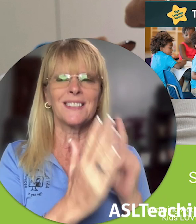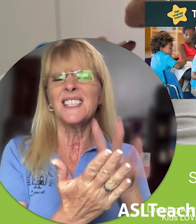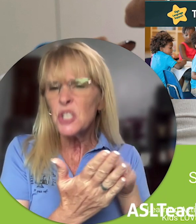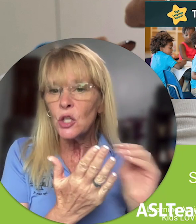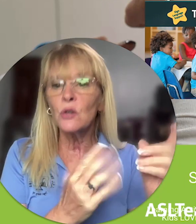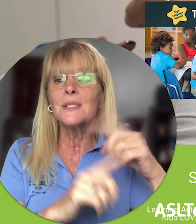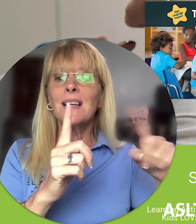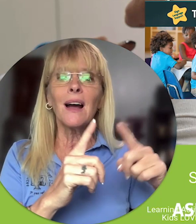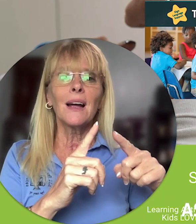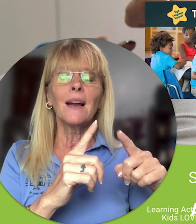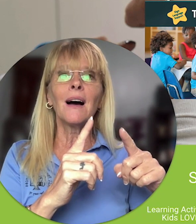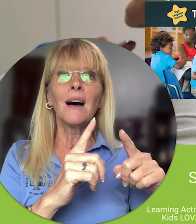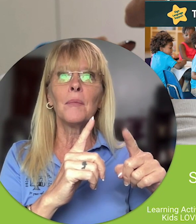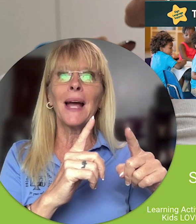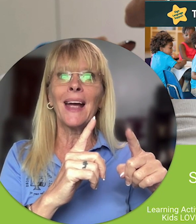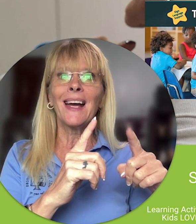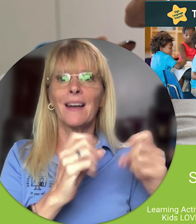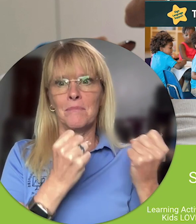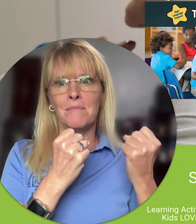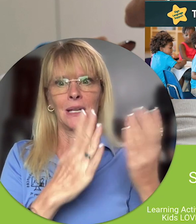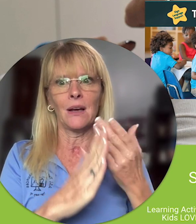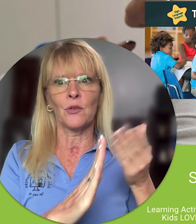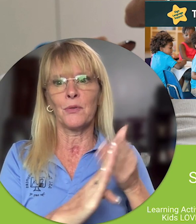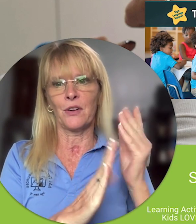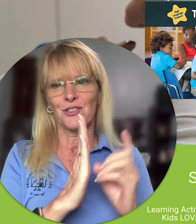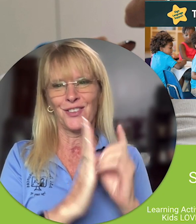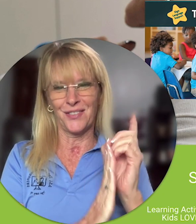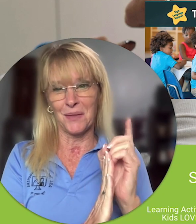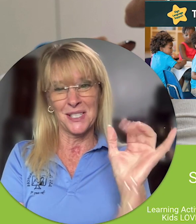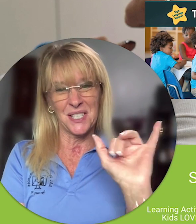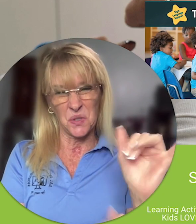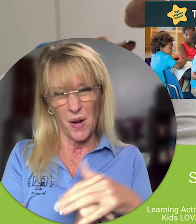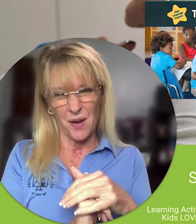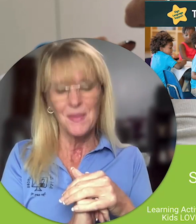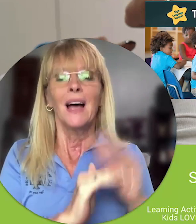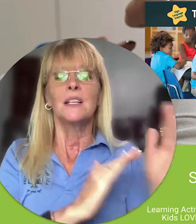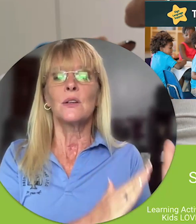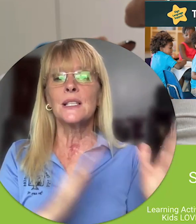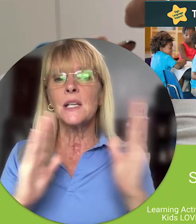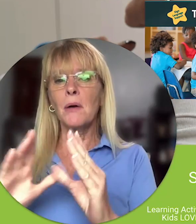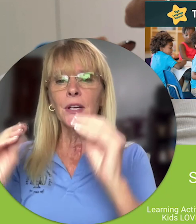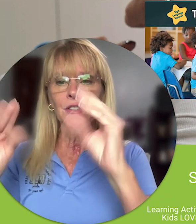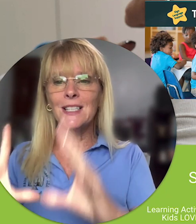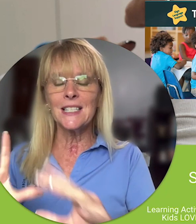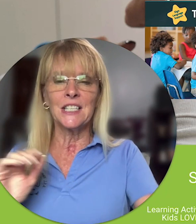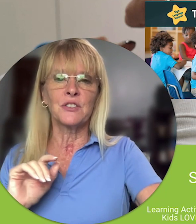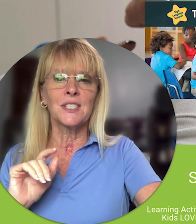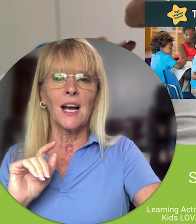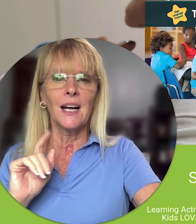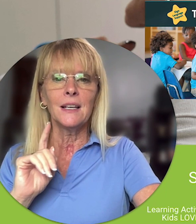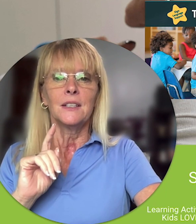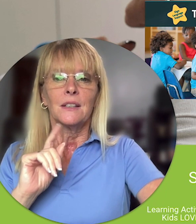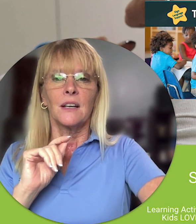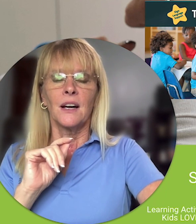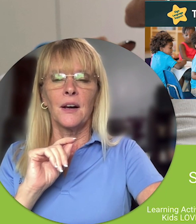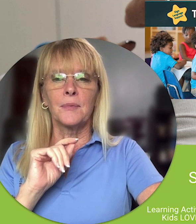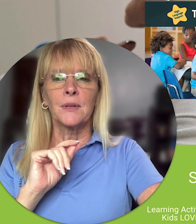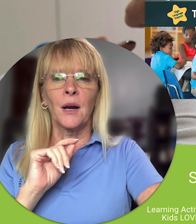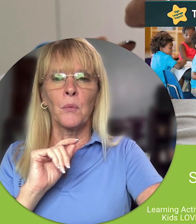courses it's to learn sign and many other professional developments as well so let's come over here to the teacher side